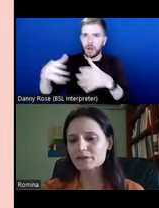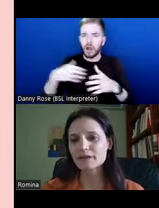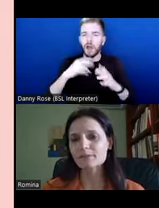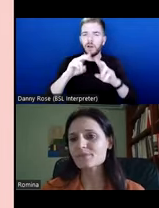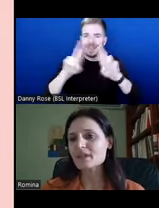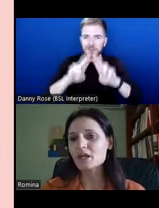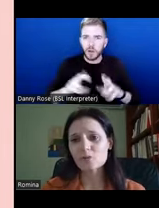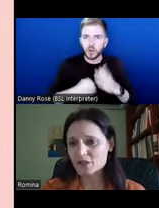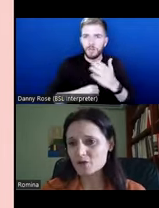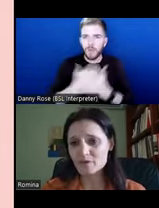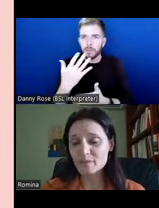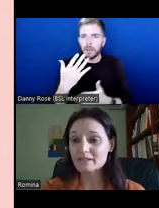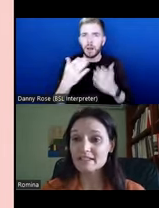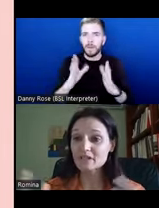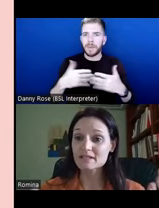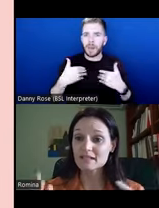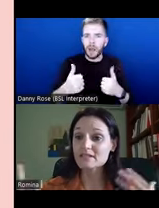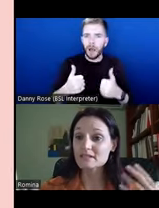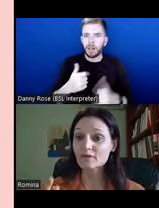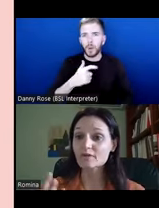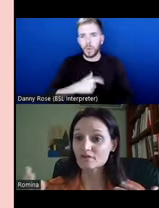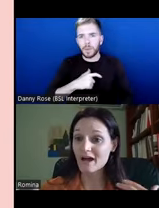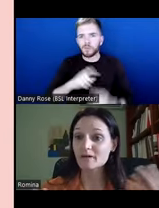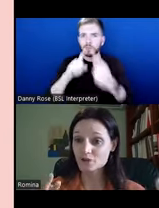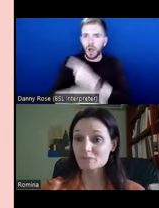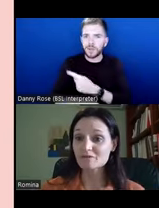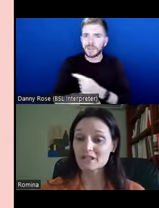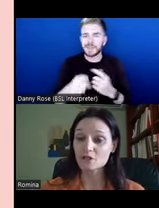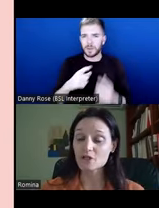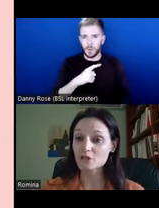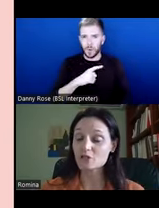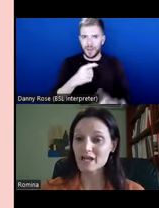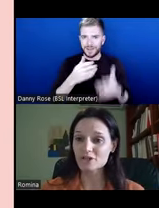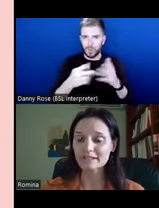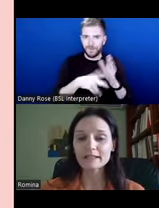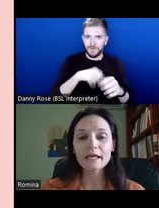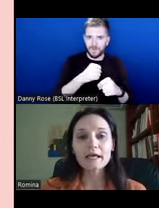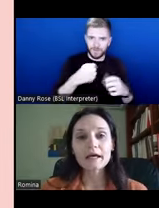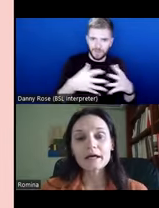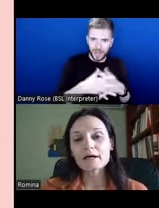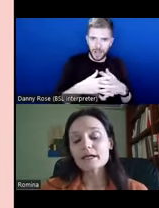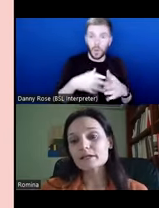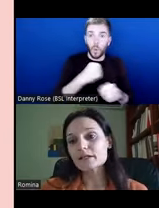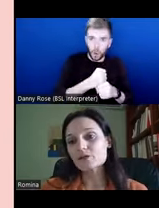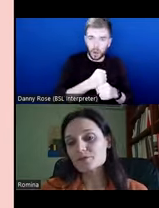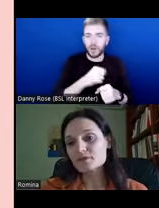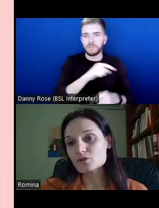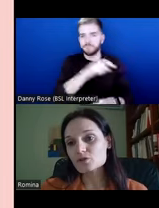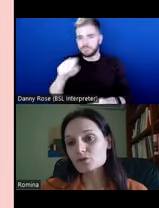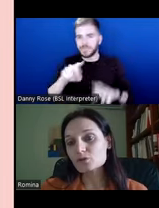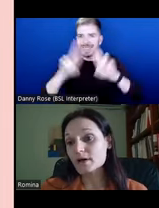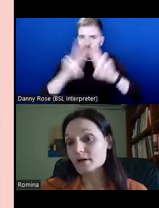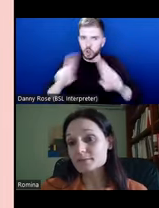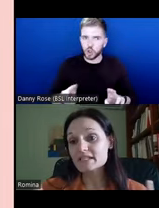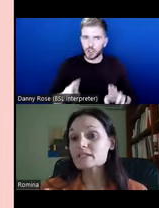health, humanitarian responses, because these deal with VAWG and GBV internationally. And also